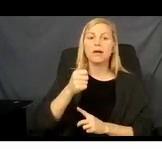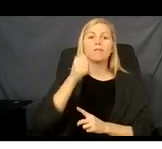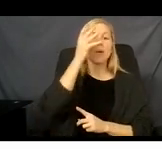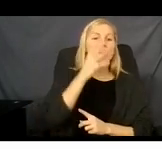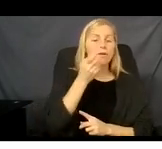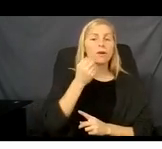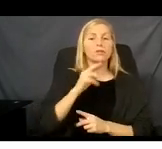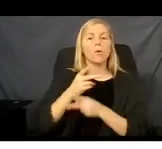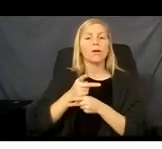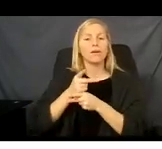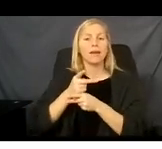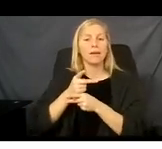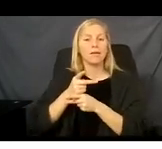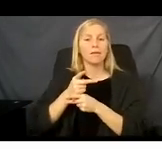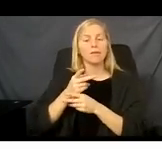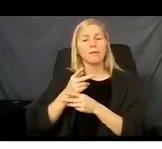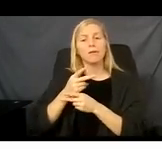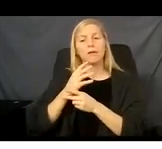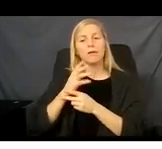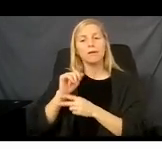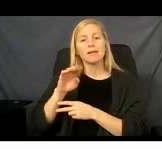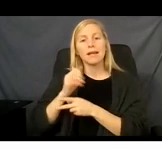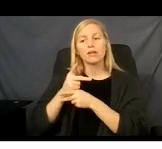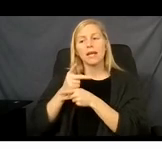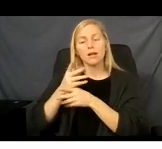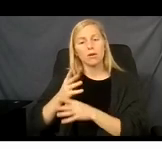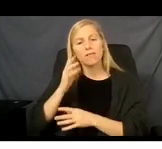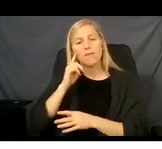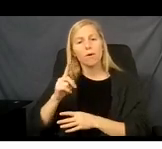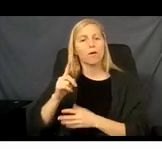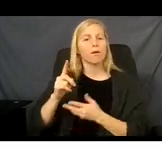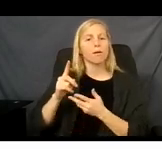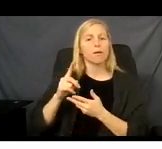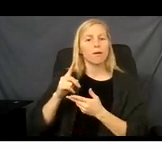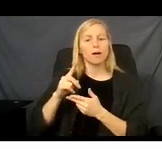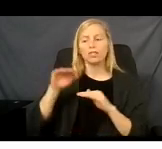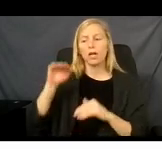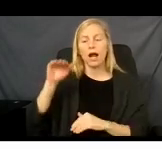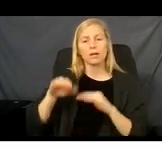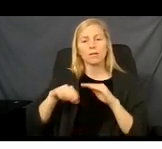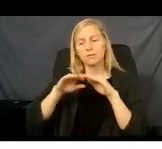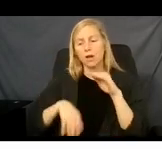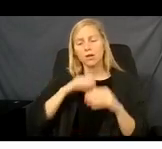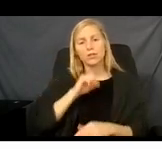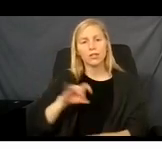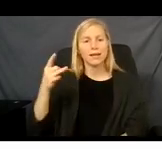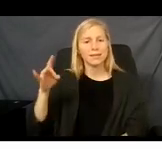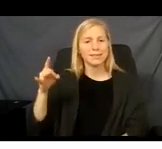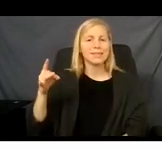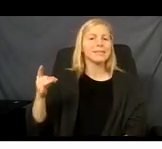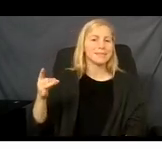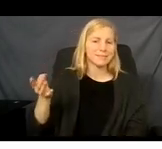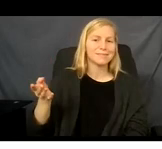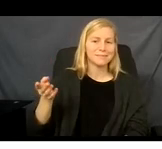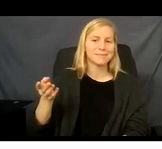under the age of 18. So if you are a parent or caretaker of a child under the age of 18 and you are enrolled